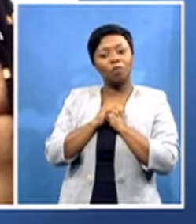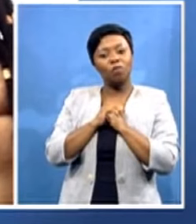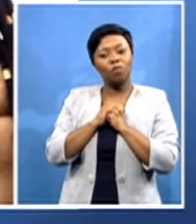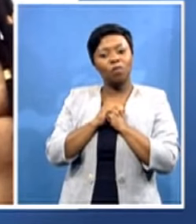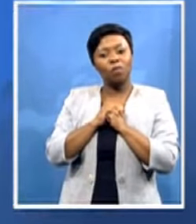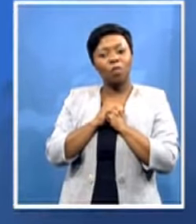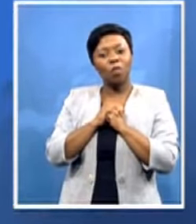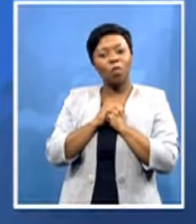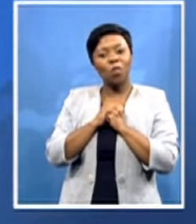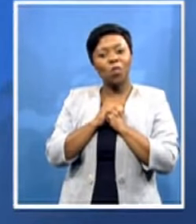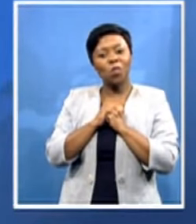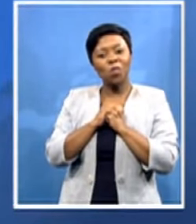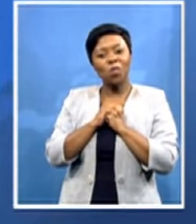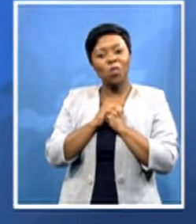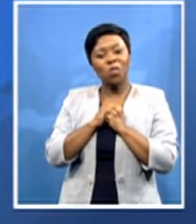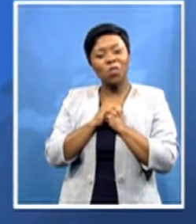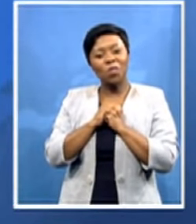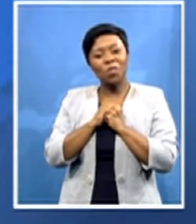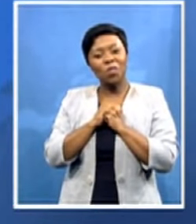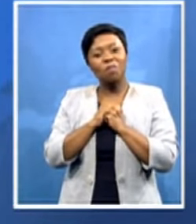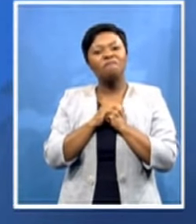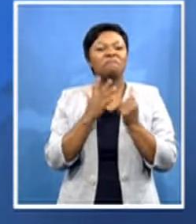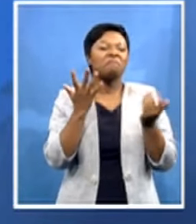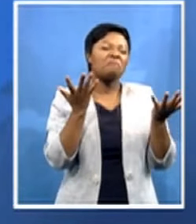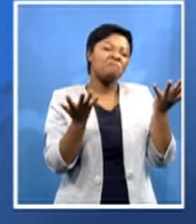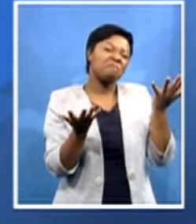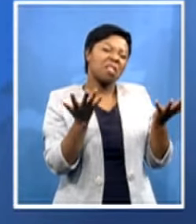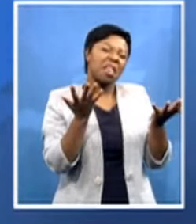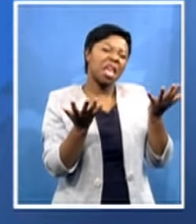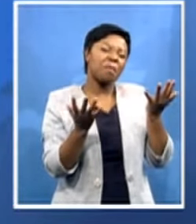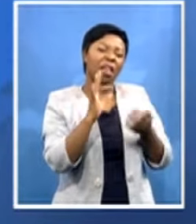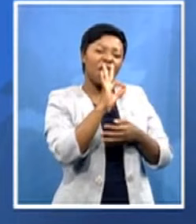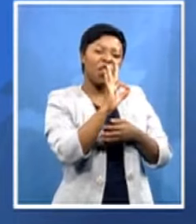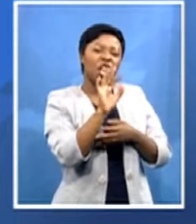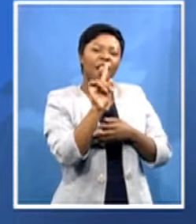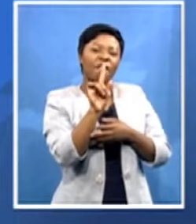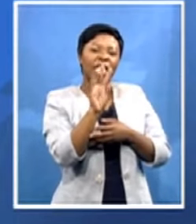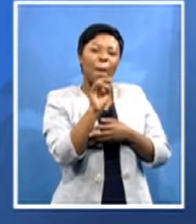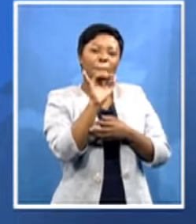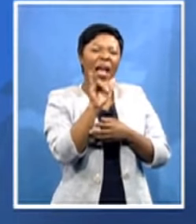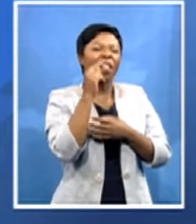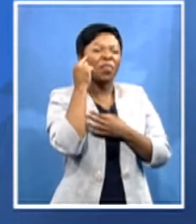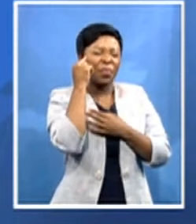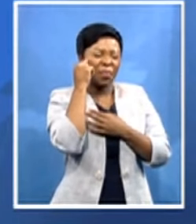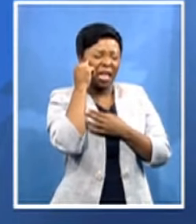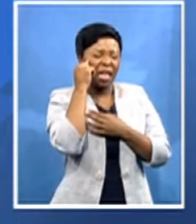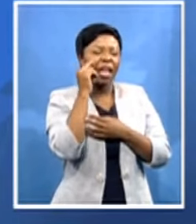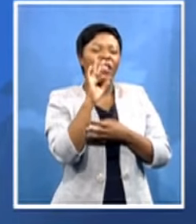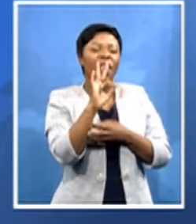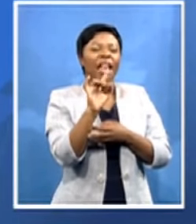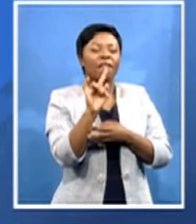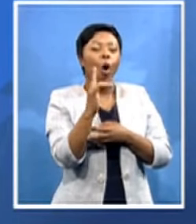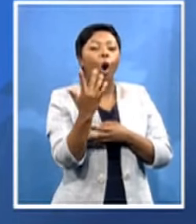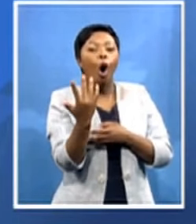the maybe on the 31st of may i think so on the 31st of may or on the first of june i'm not quite